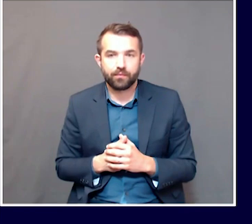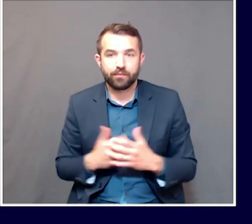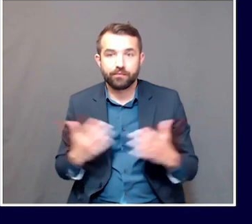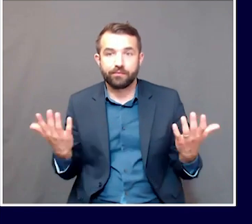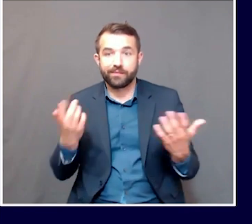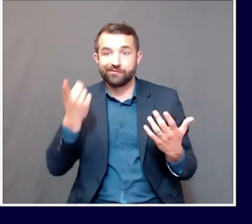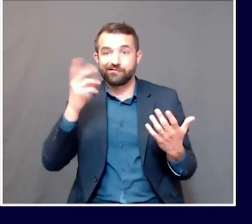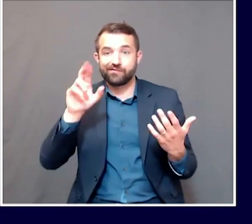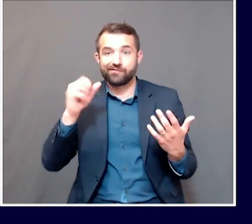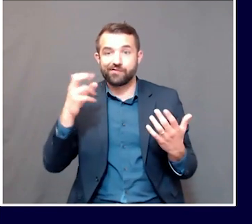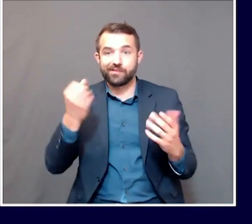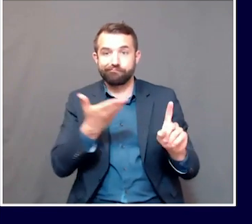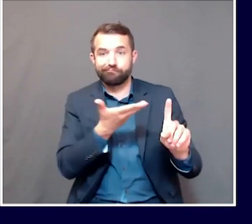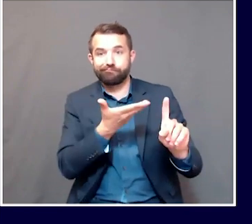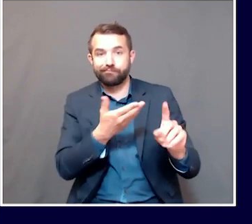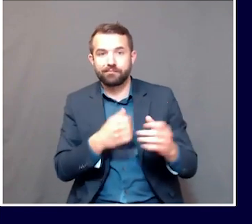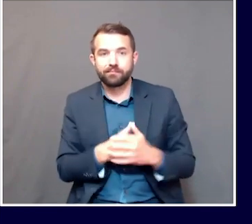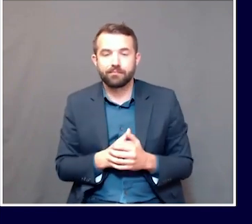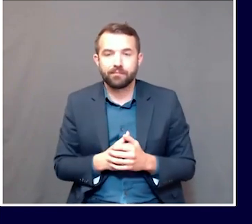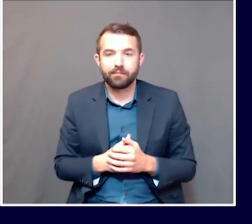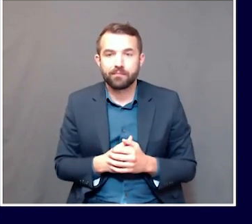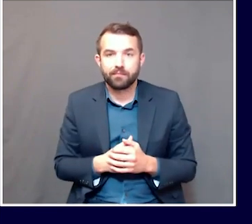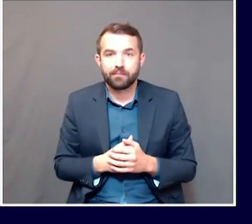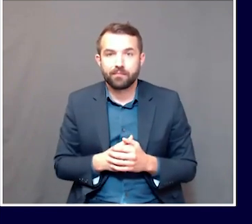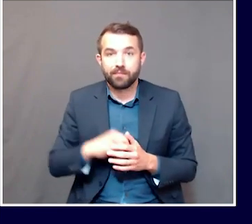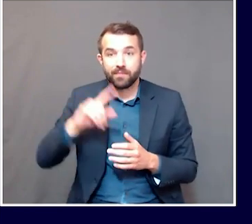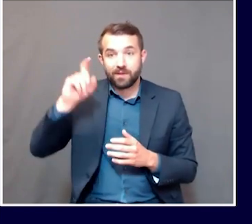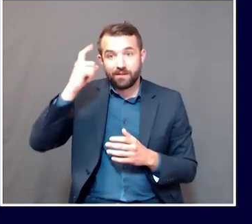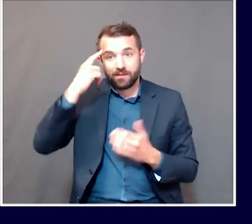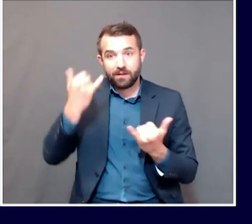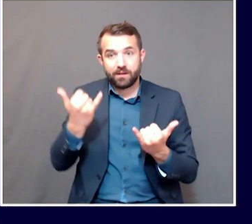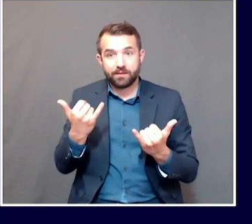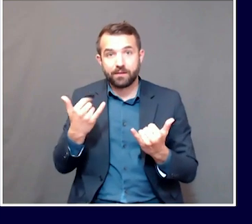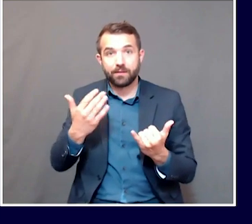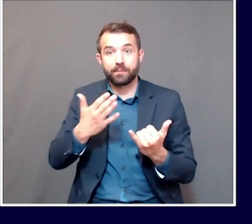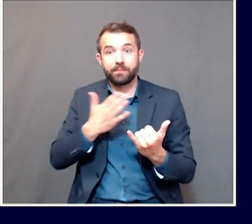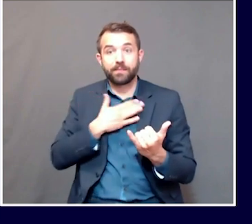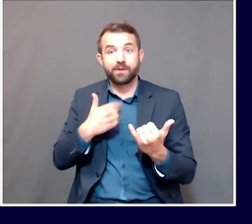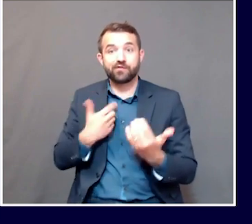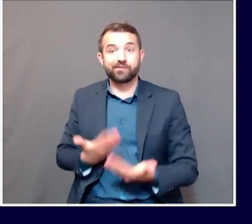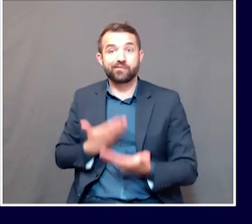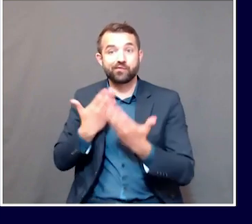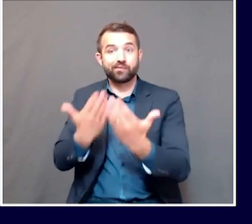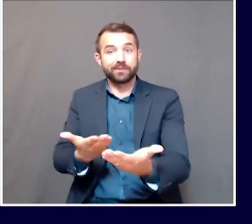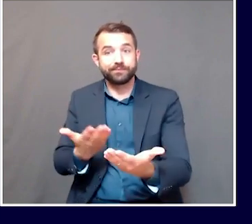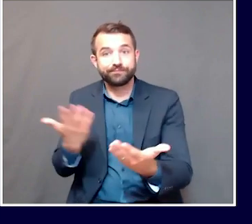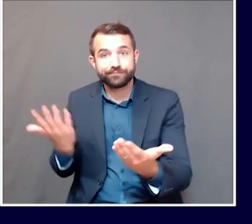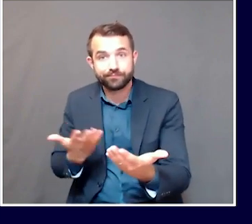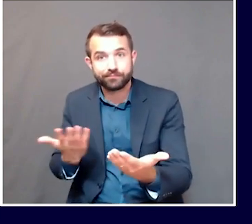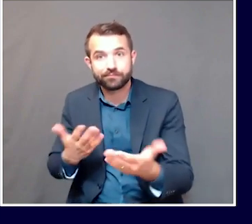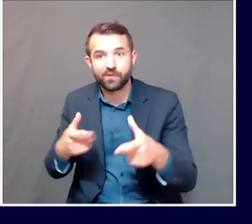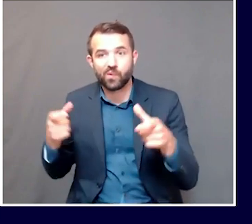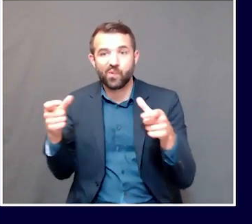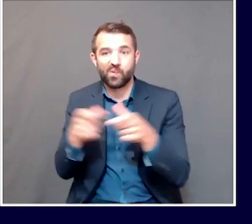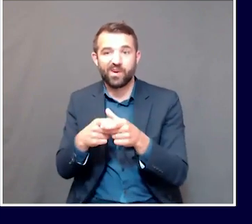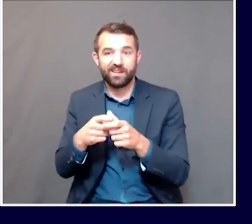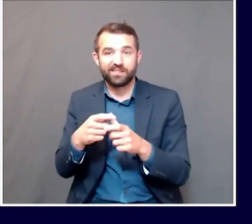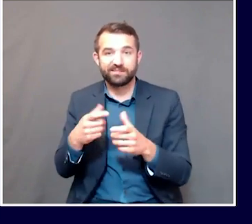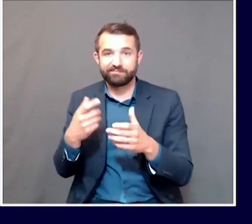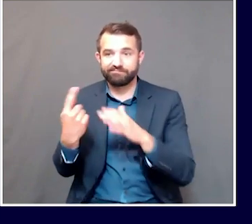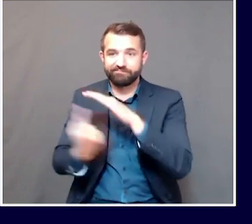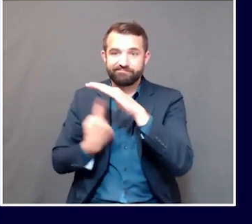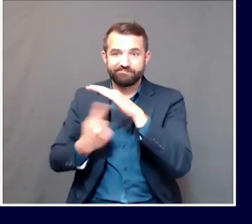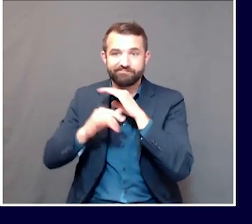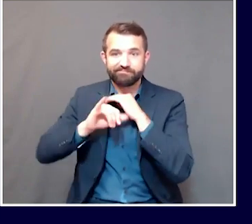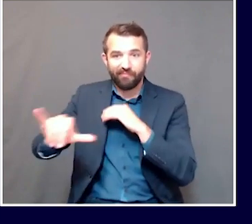answer that too, but what we're suggesting is when there's a lag time that people stay pretty much quarantined or isolated, not exposed to